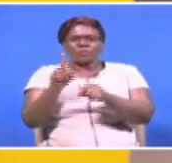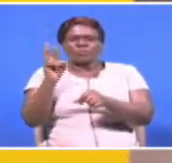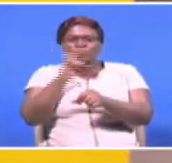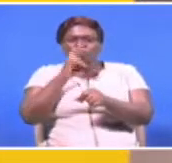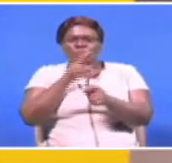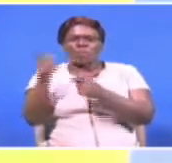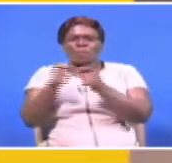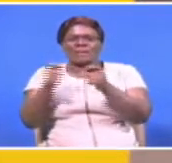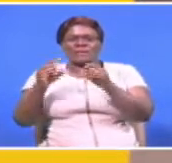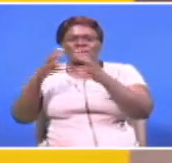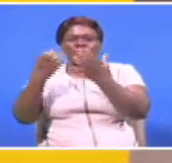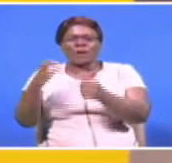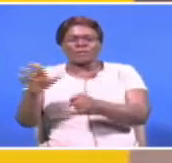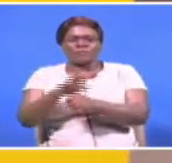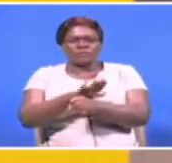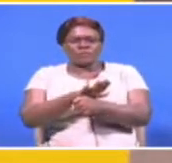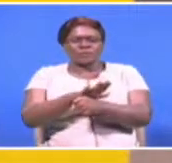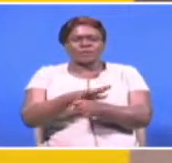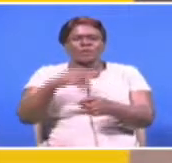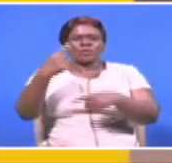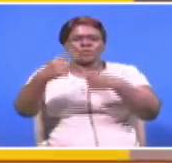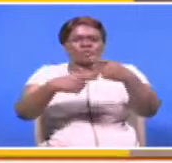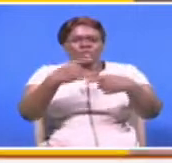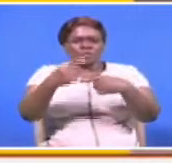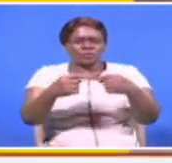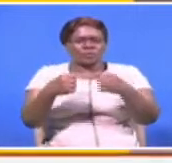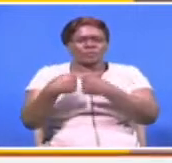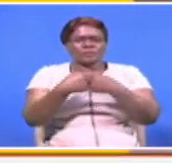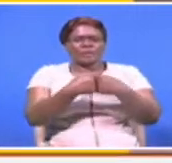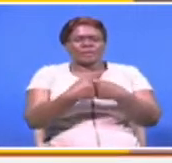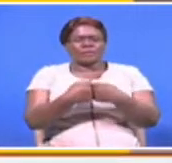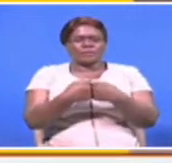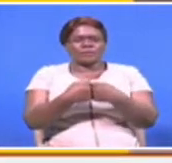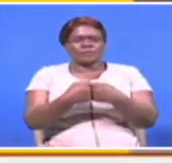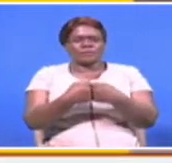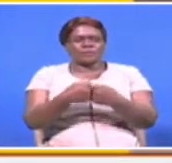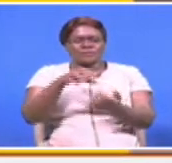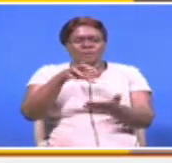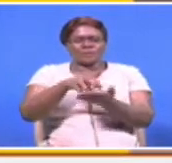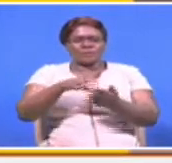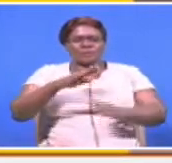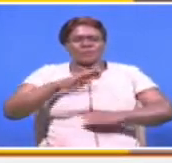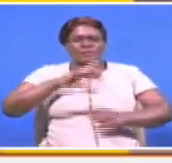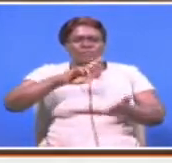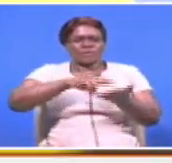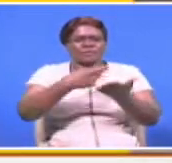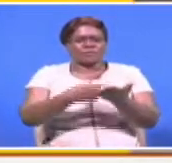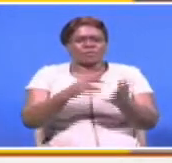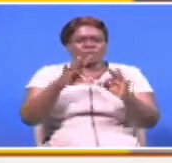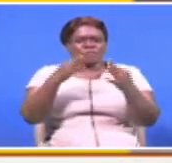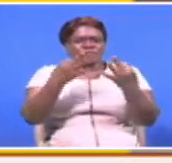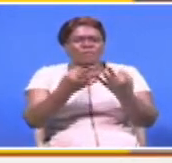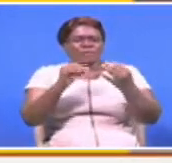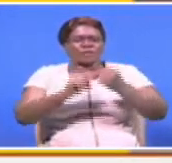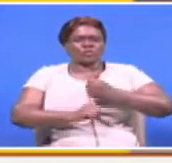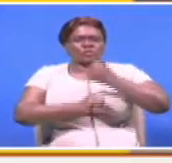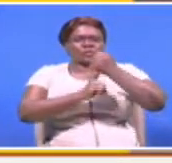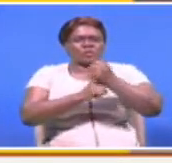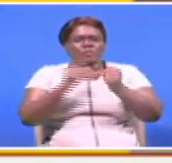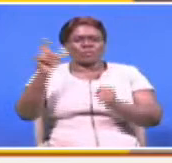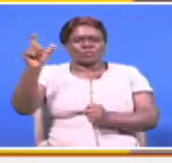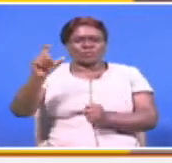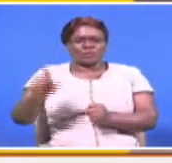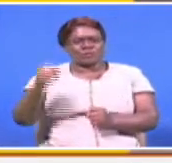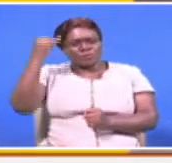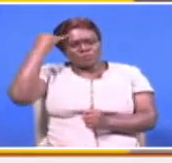response globally. It continues to be a challenge to make a case for adequate resources or funding to support regional